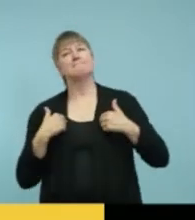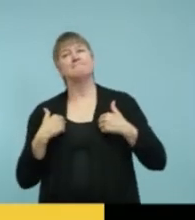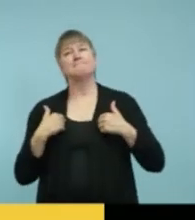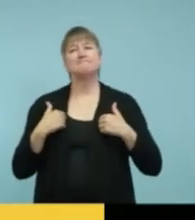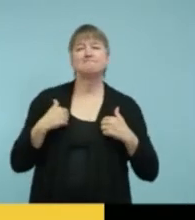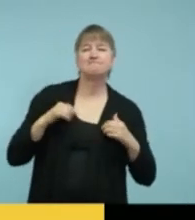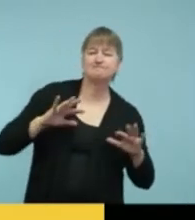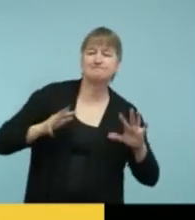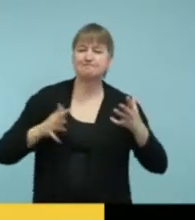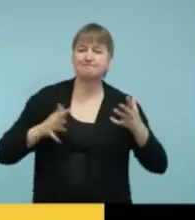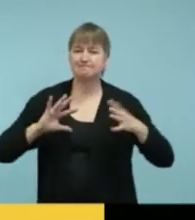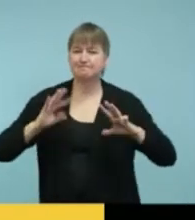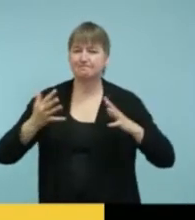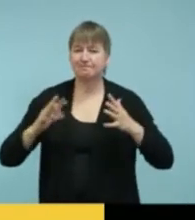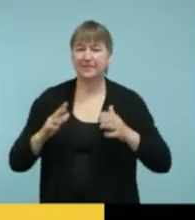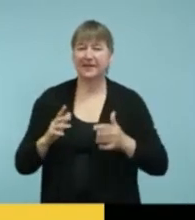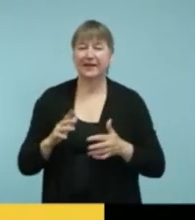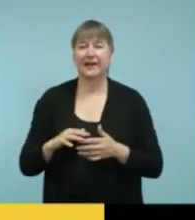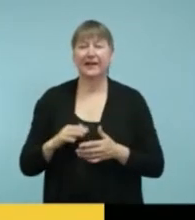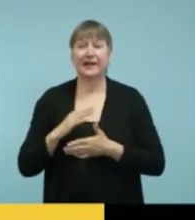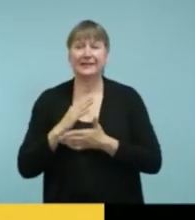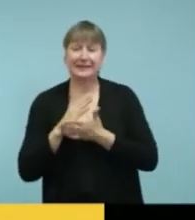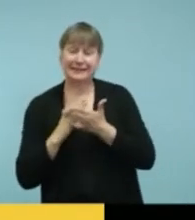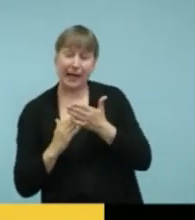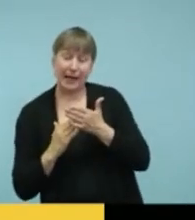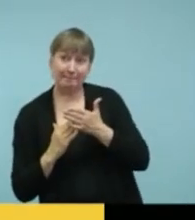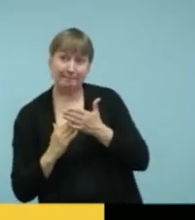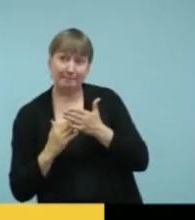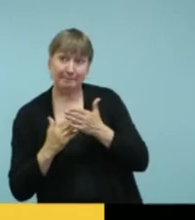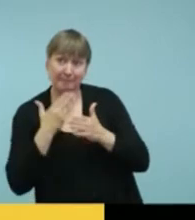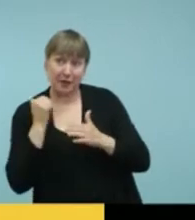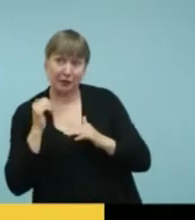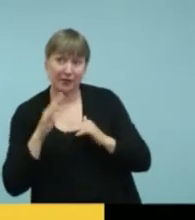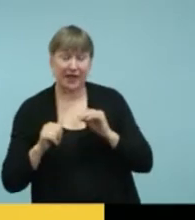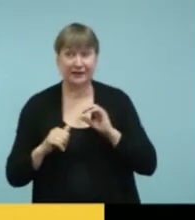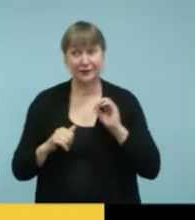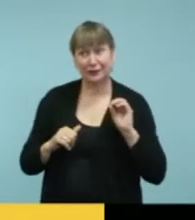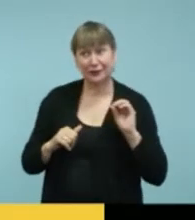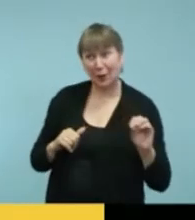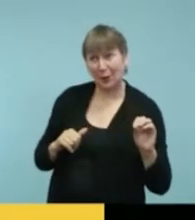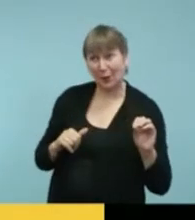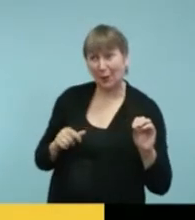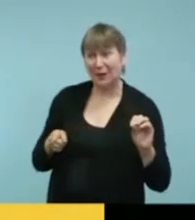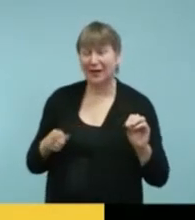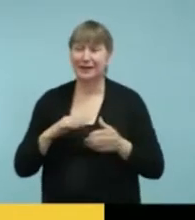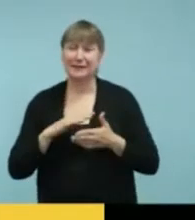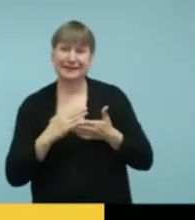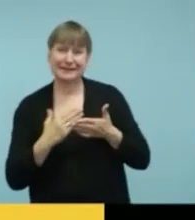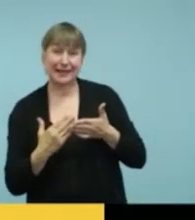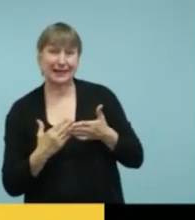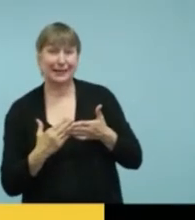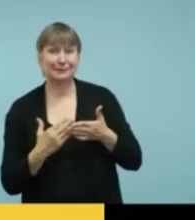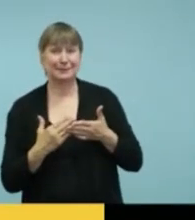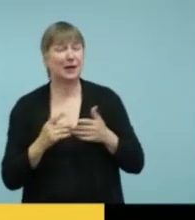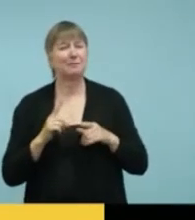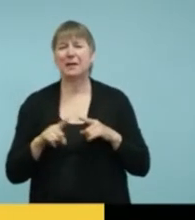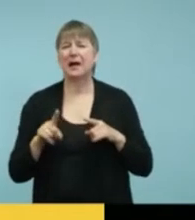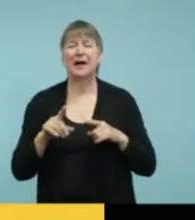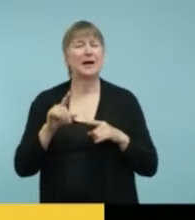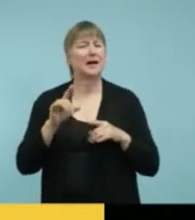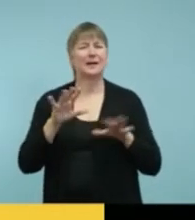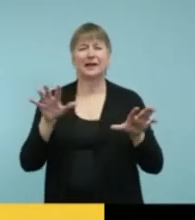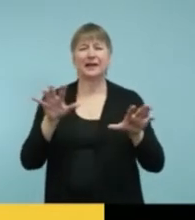some access versus no access, you know, some is always going to be good. But you know, if the school is willing to